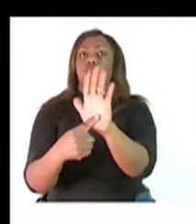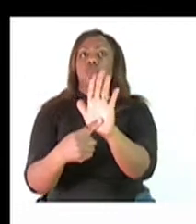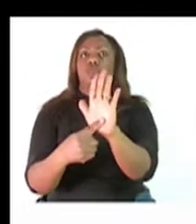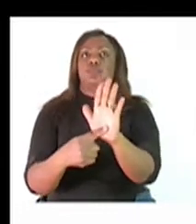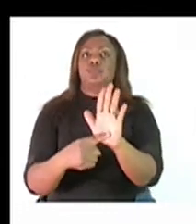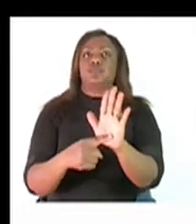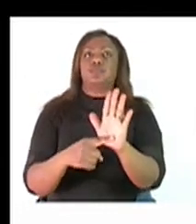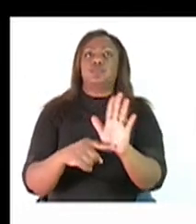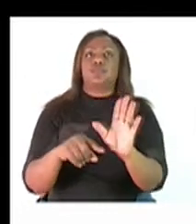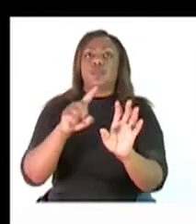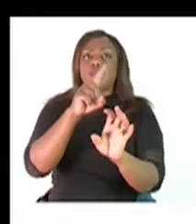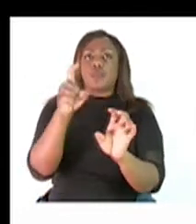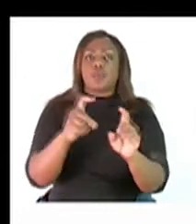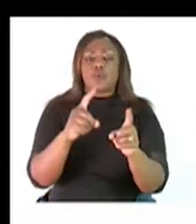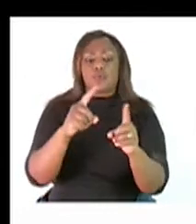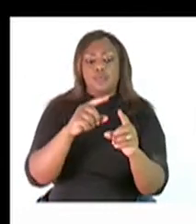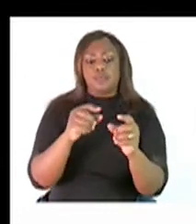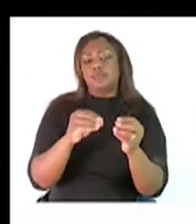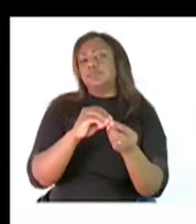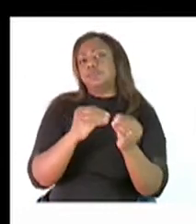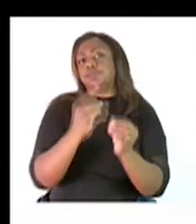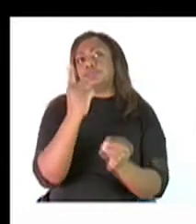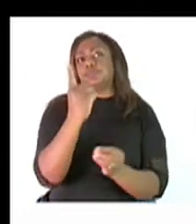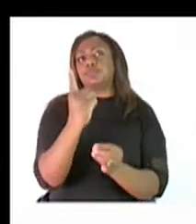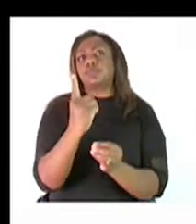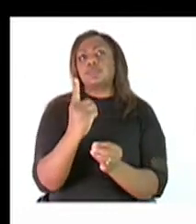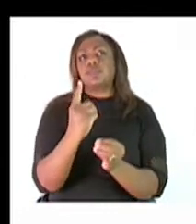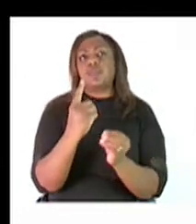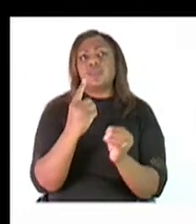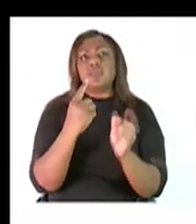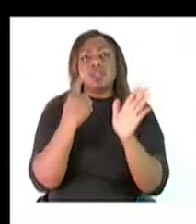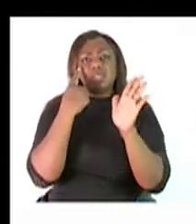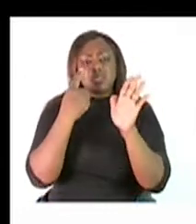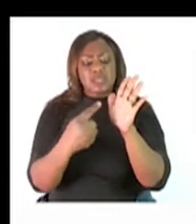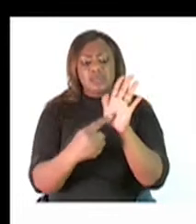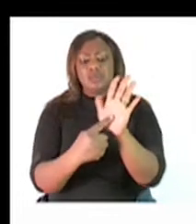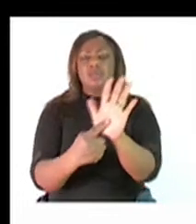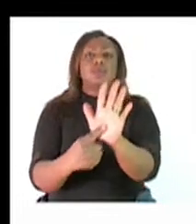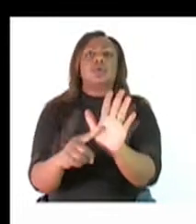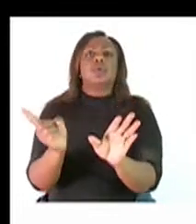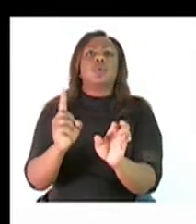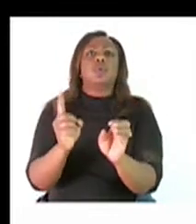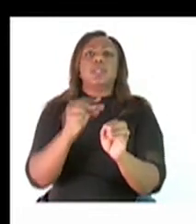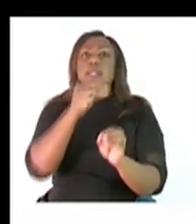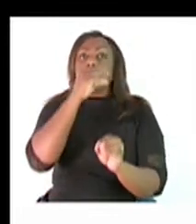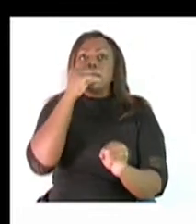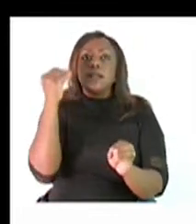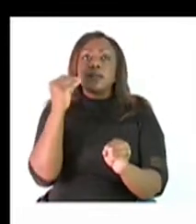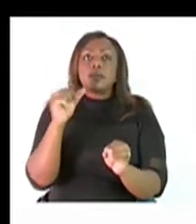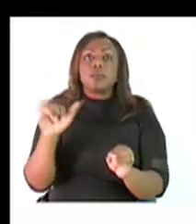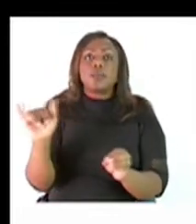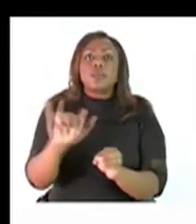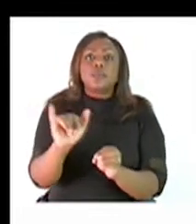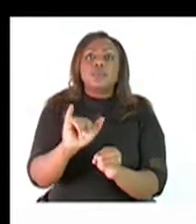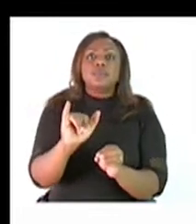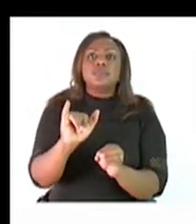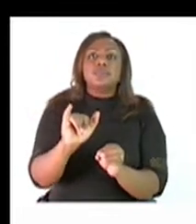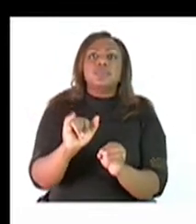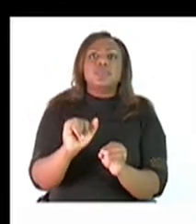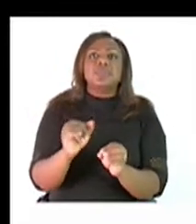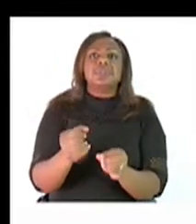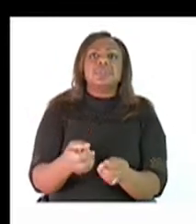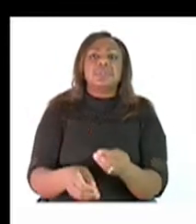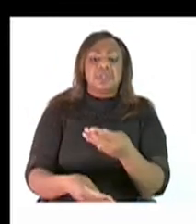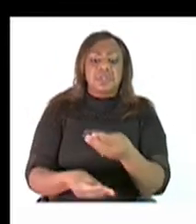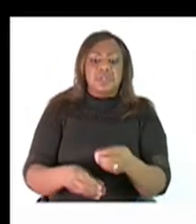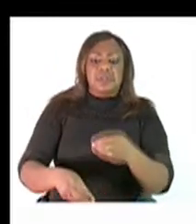Number one, look at each picture and name the factor that enhance or promote the spread of